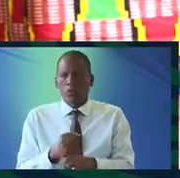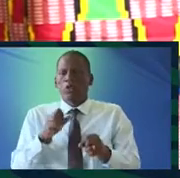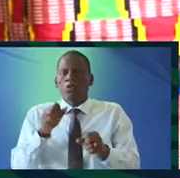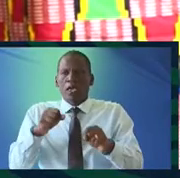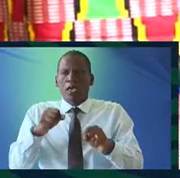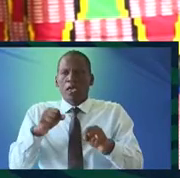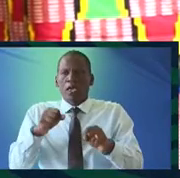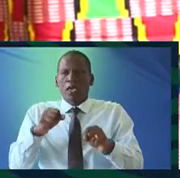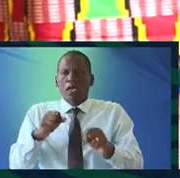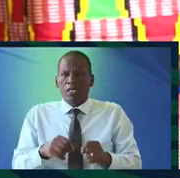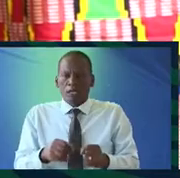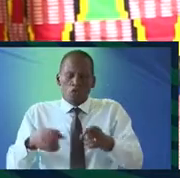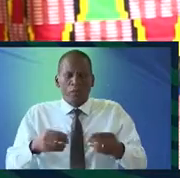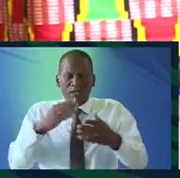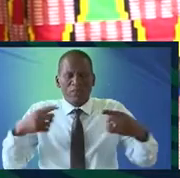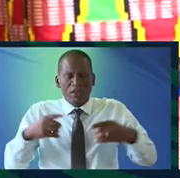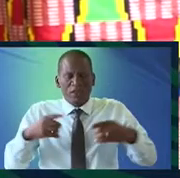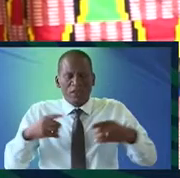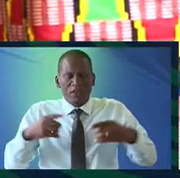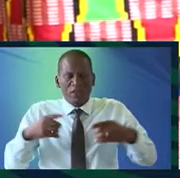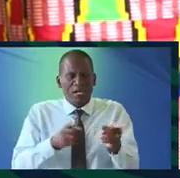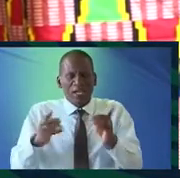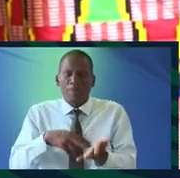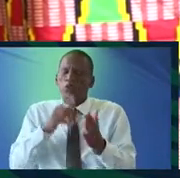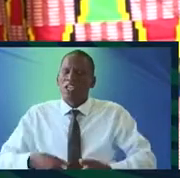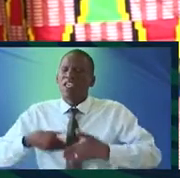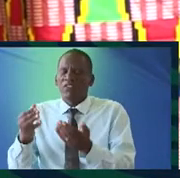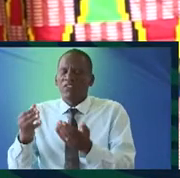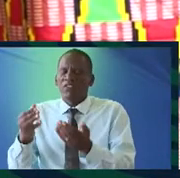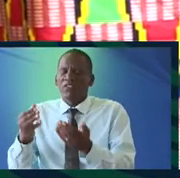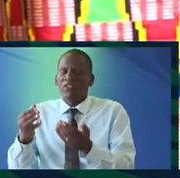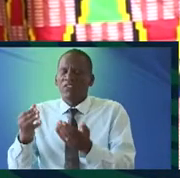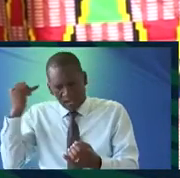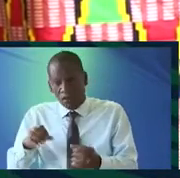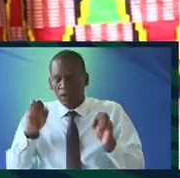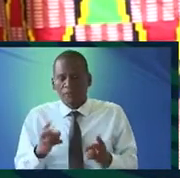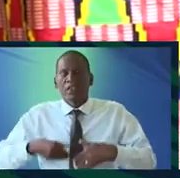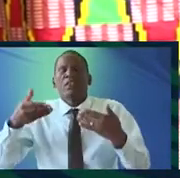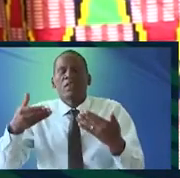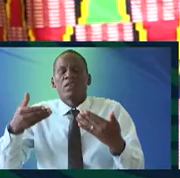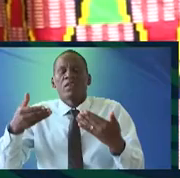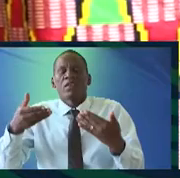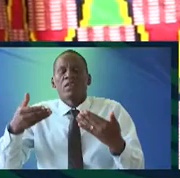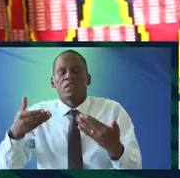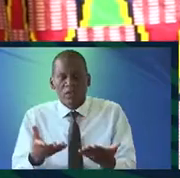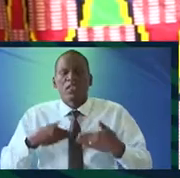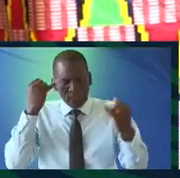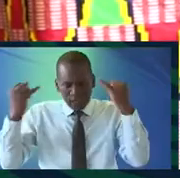can nudge people in certain directions okay and that means offering incentives right offering